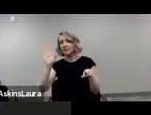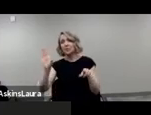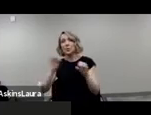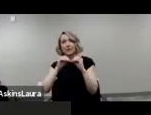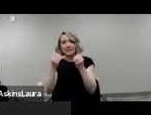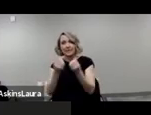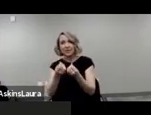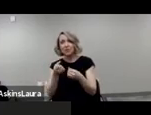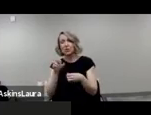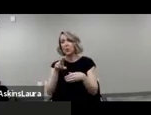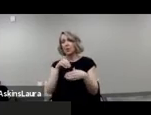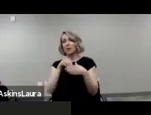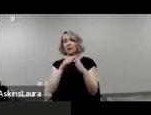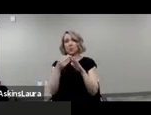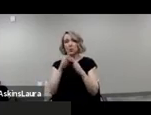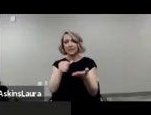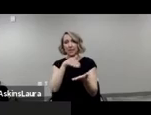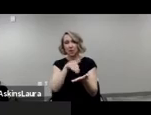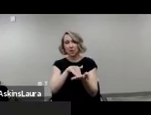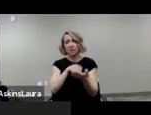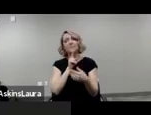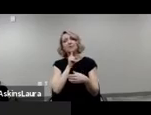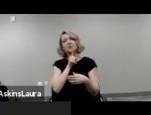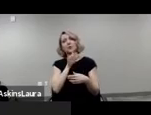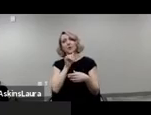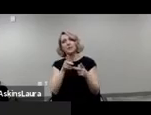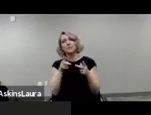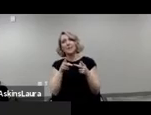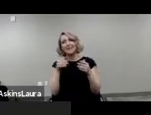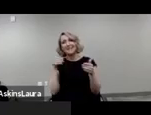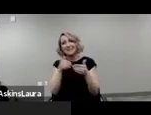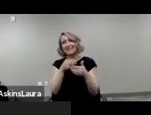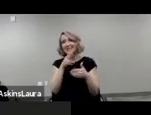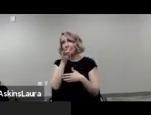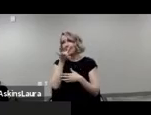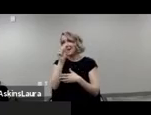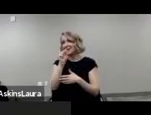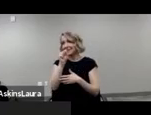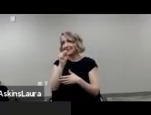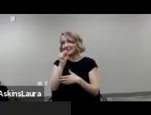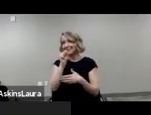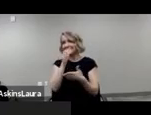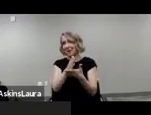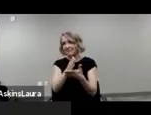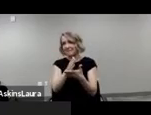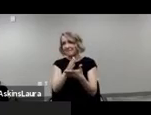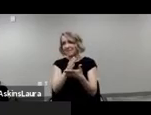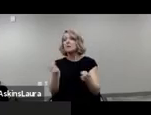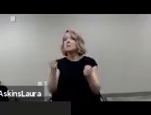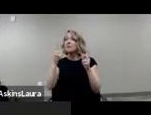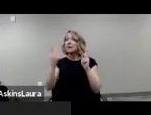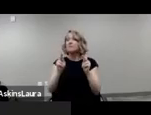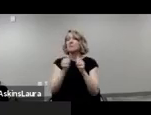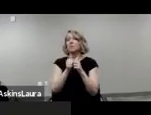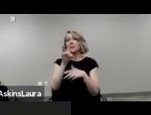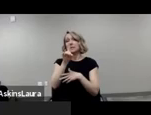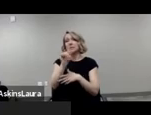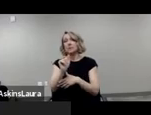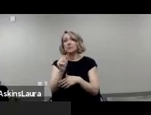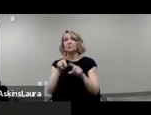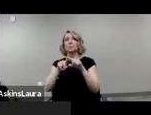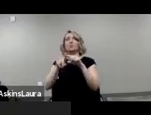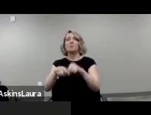organization or at a community center, make sure that the place is near a bus stop. Many people with disabilities rely on public